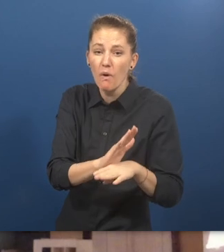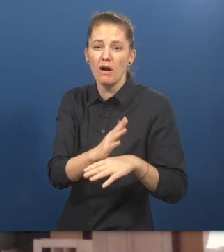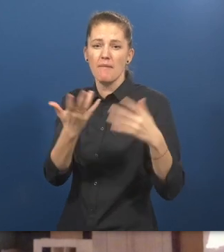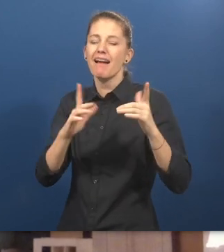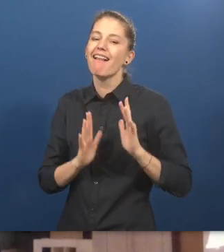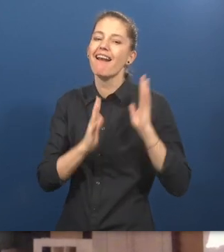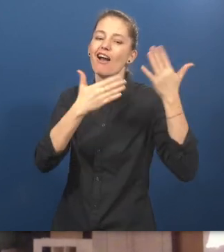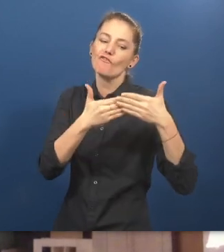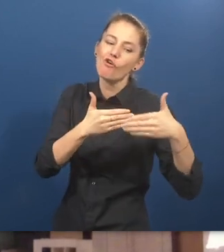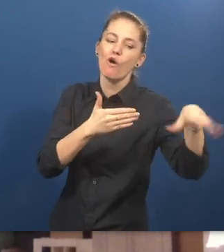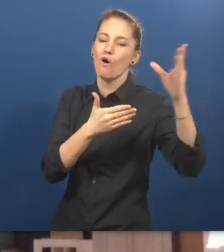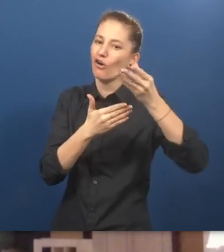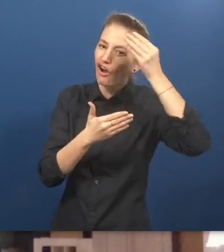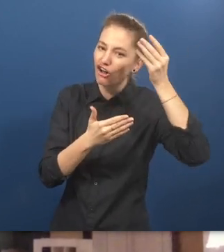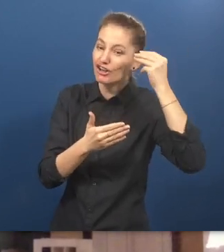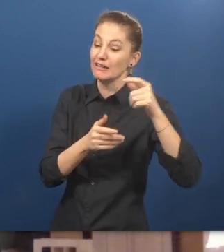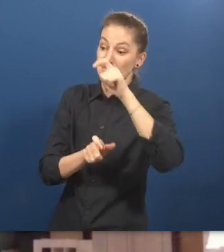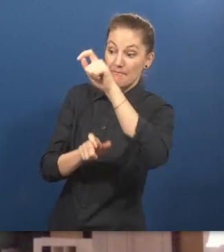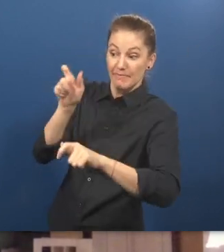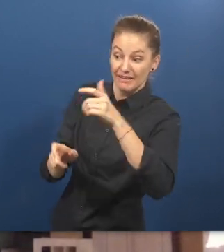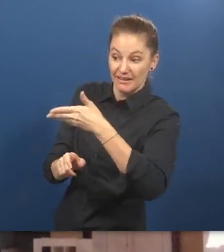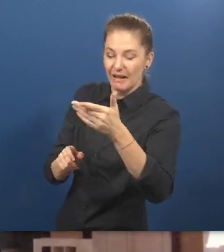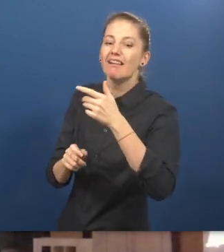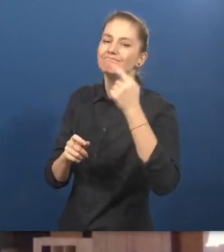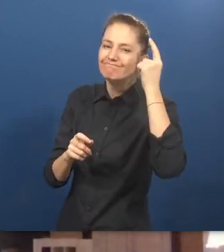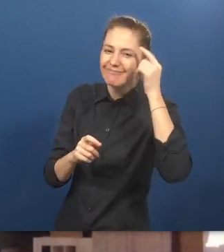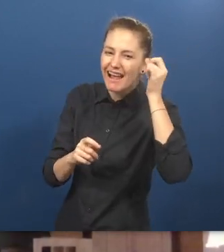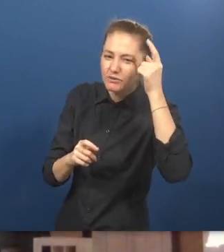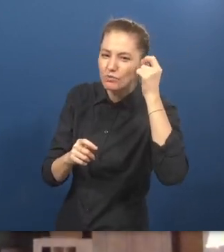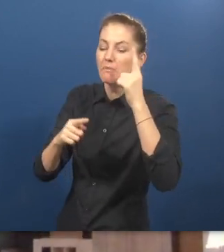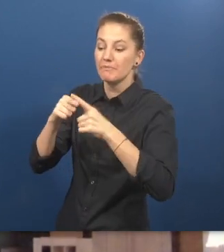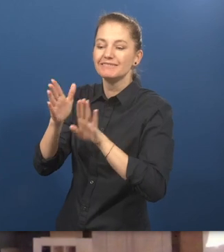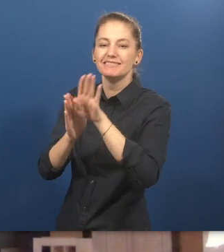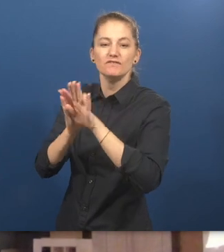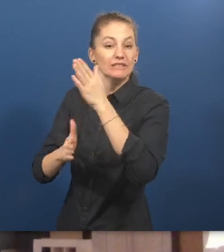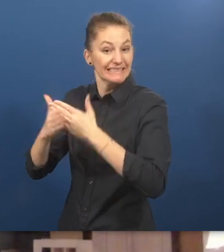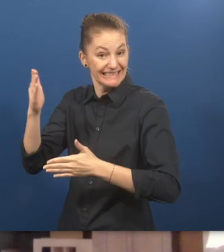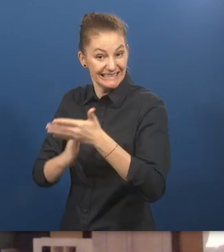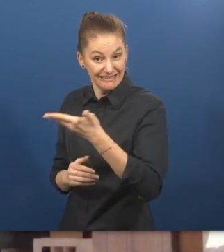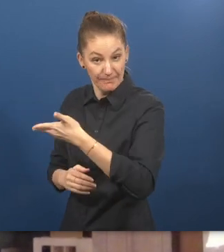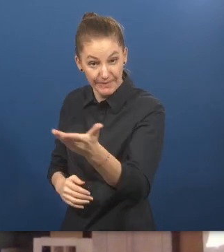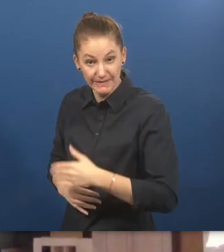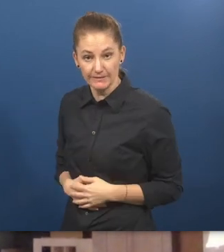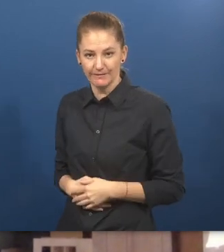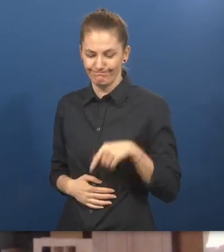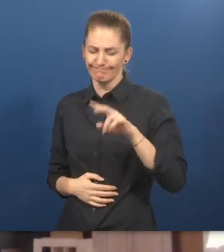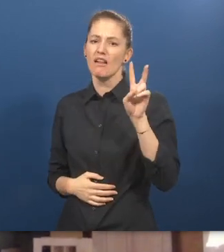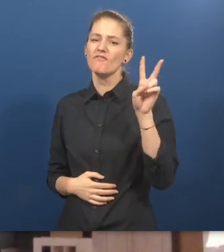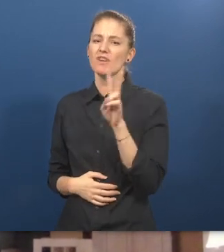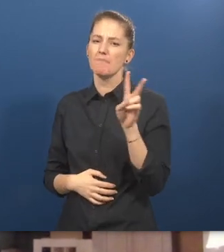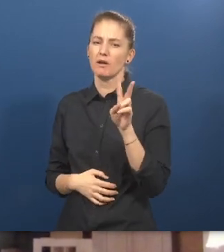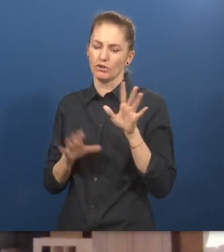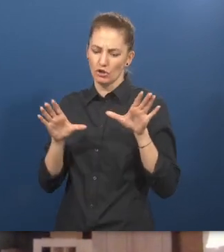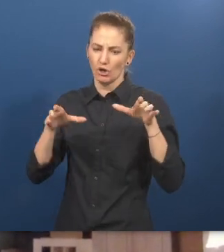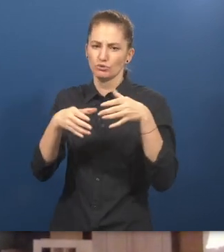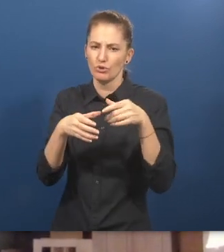university-based programs, and lifelong learning for people with intellectual and developmental disabilities. The State of Vermont Transition